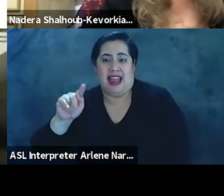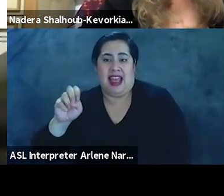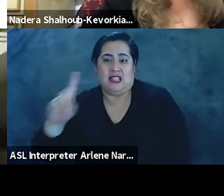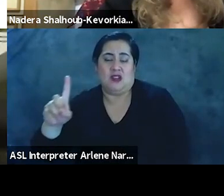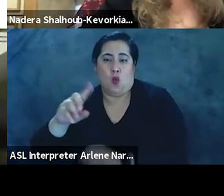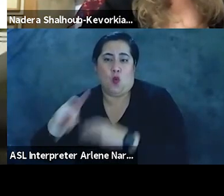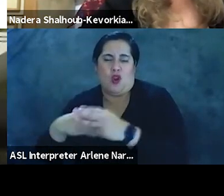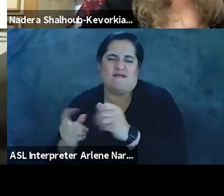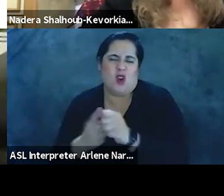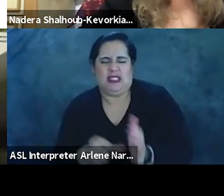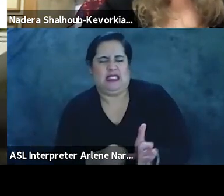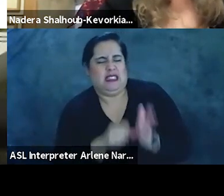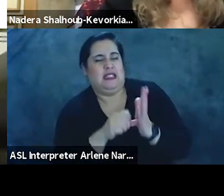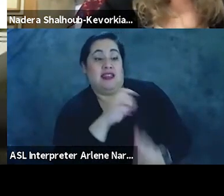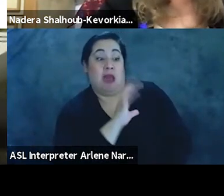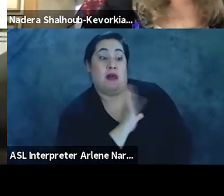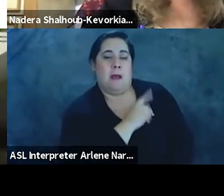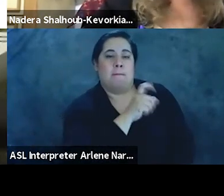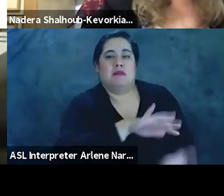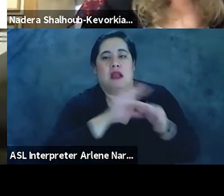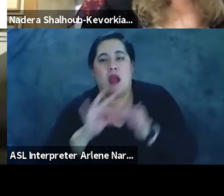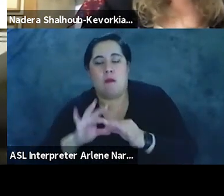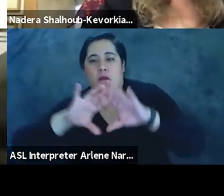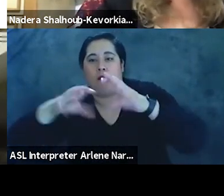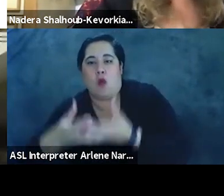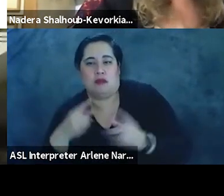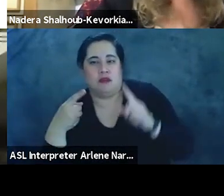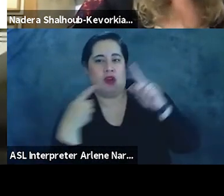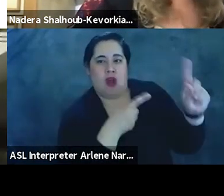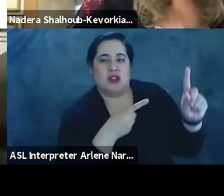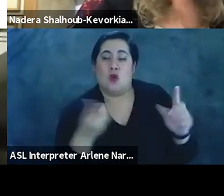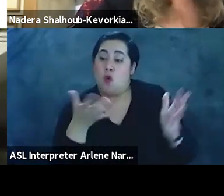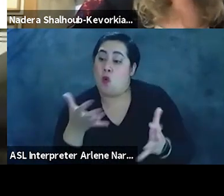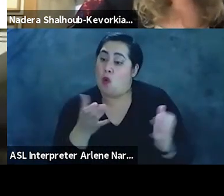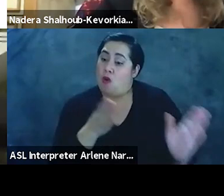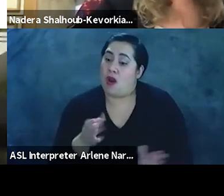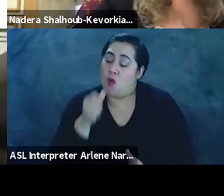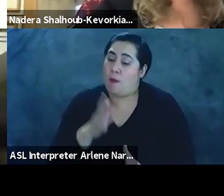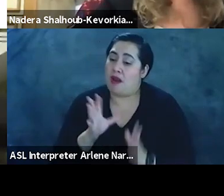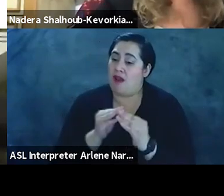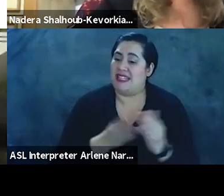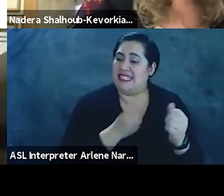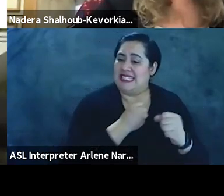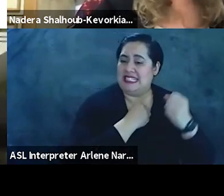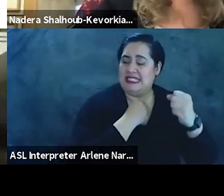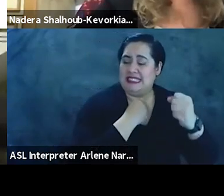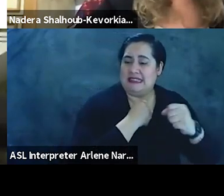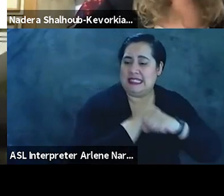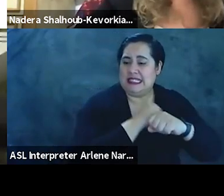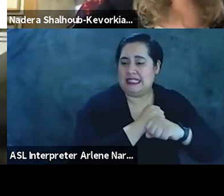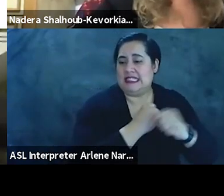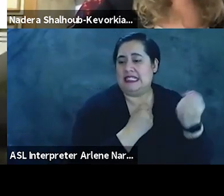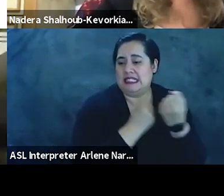Palestinian cause be a global one. When Huda Shaarawi resolved to organize a women's conference in defense of Palestine in 1938, the